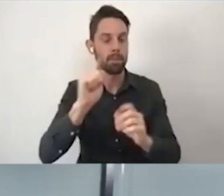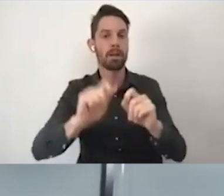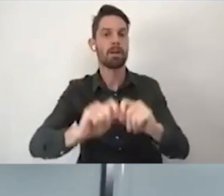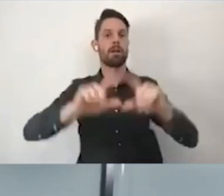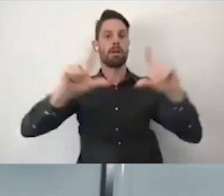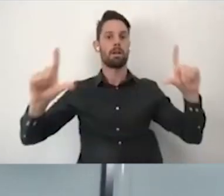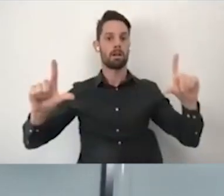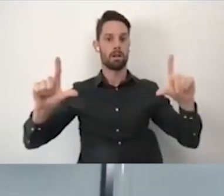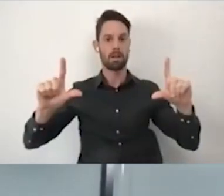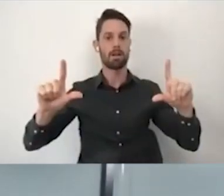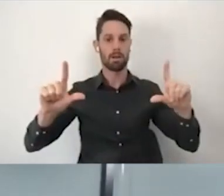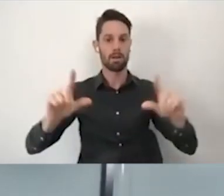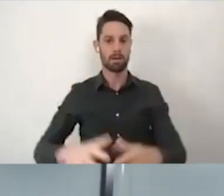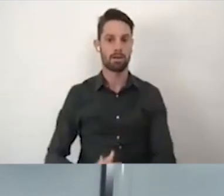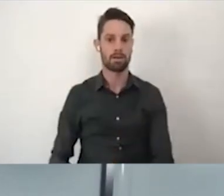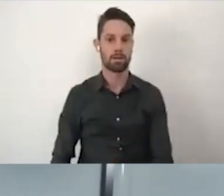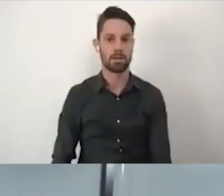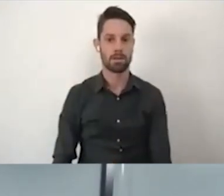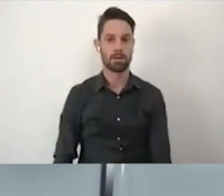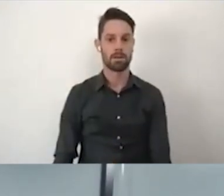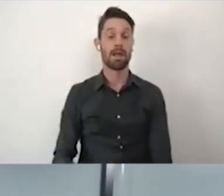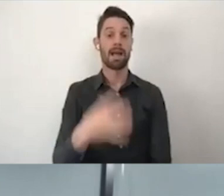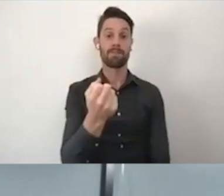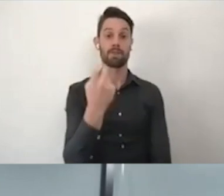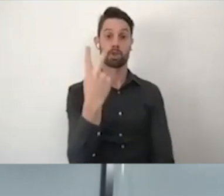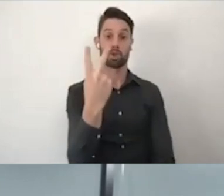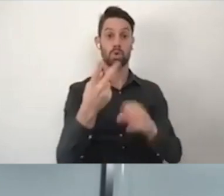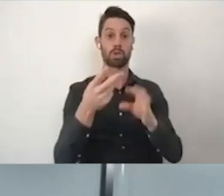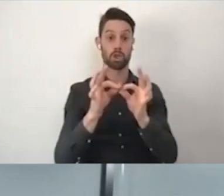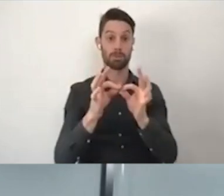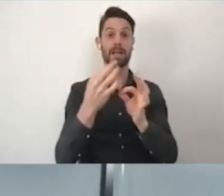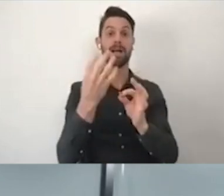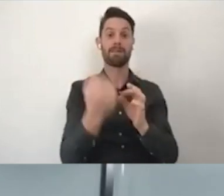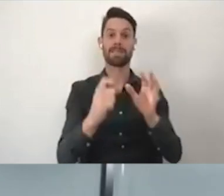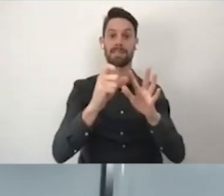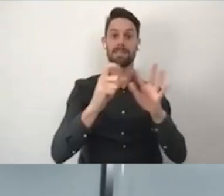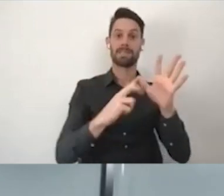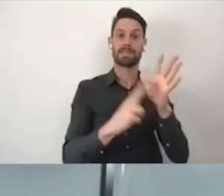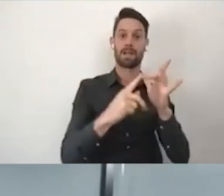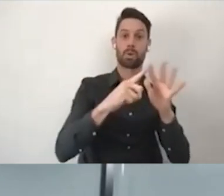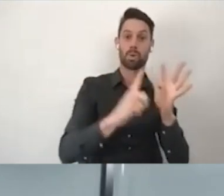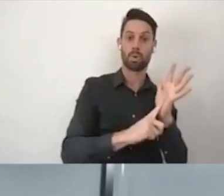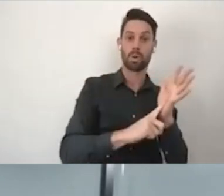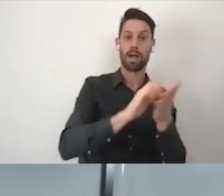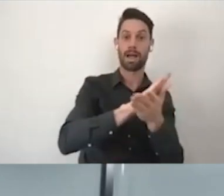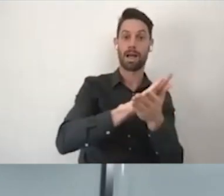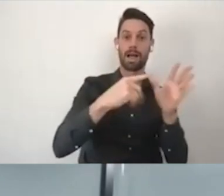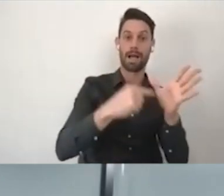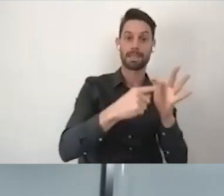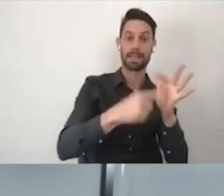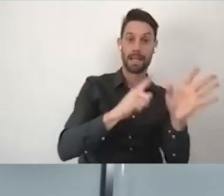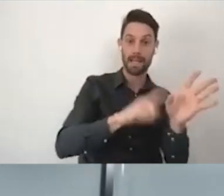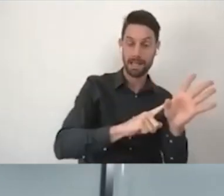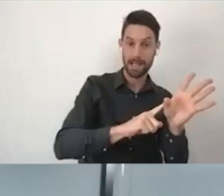during the presentations. They should be on the screen next to me now and if you can pin them by hovering over the interpreter's